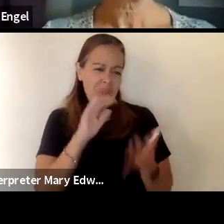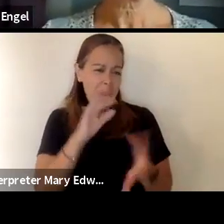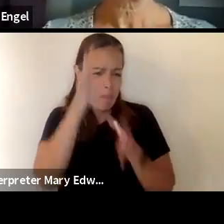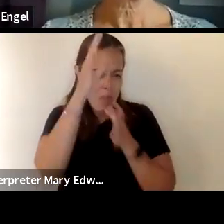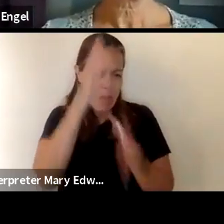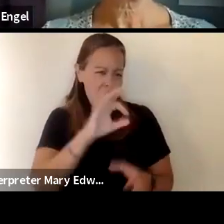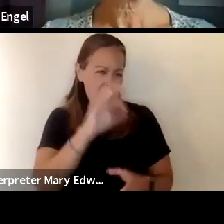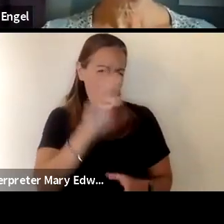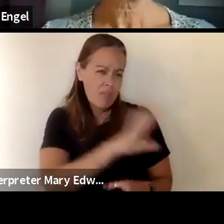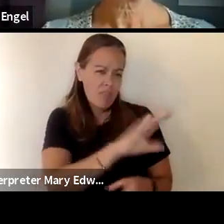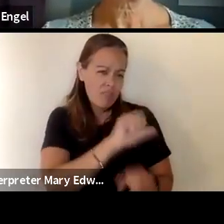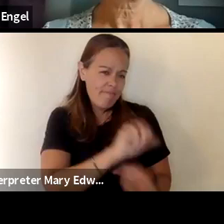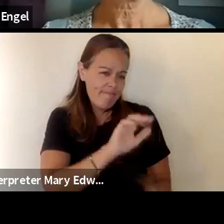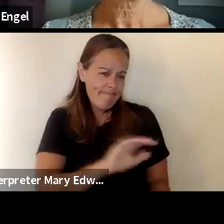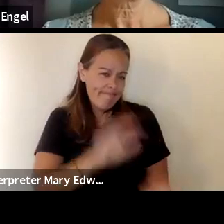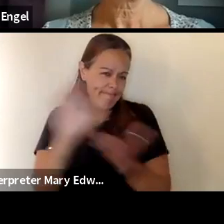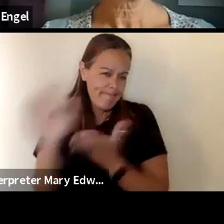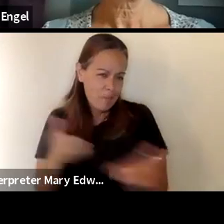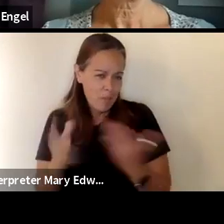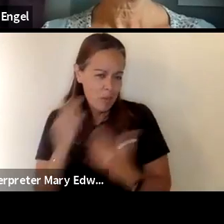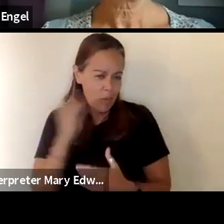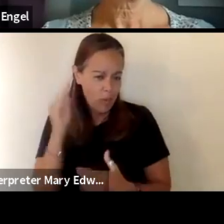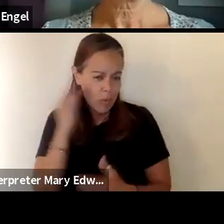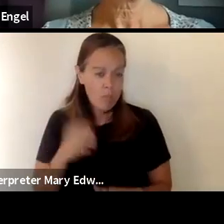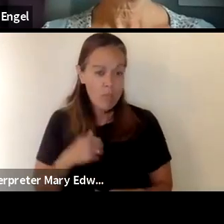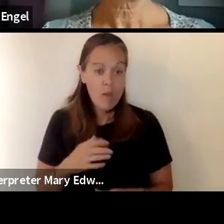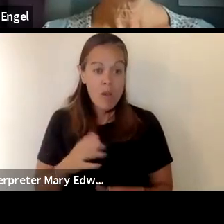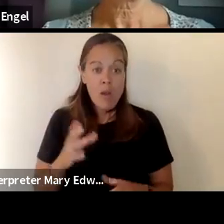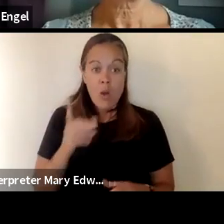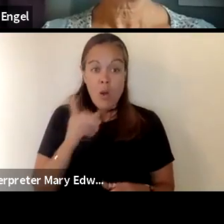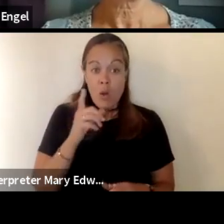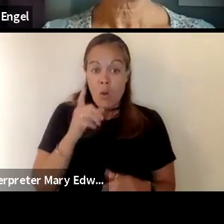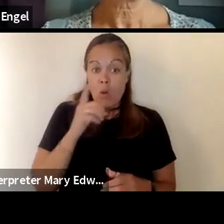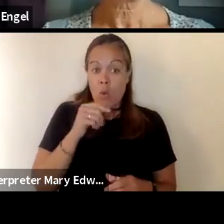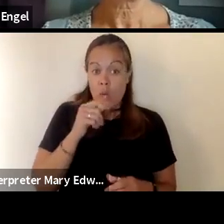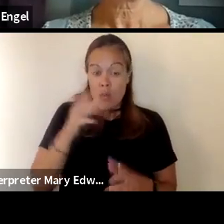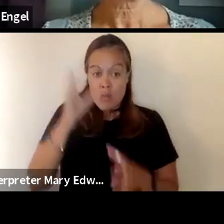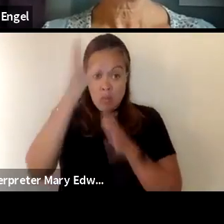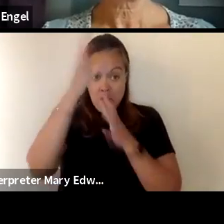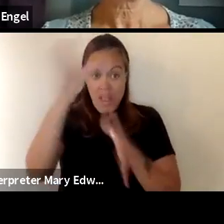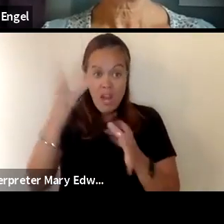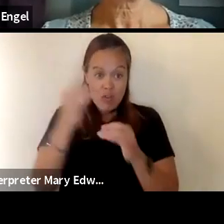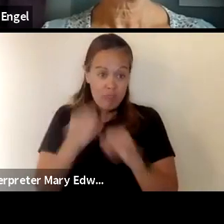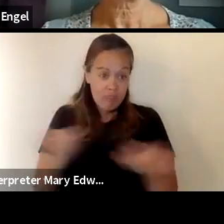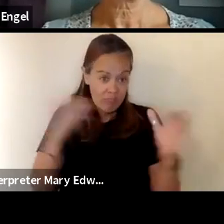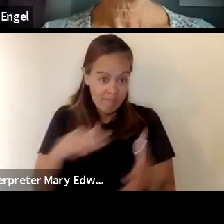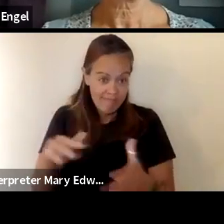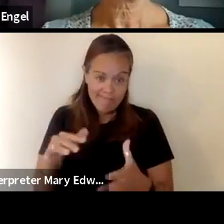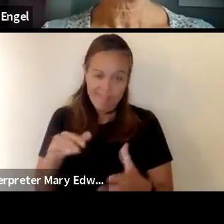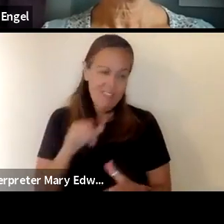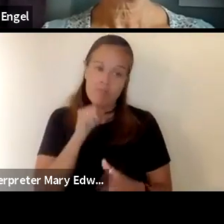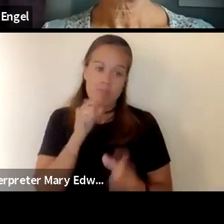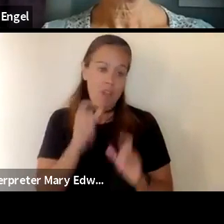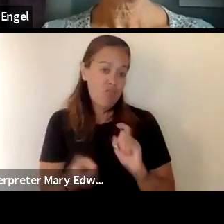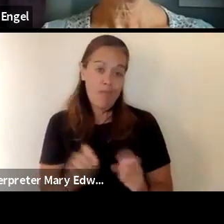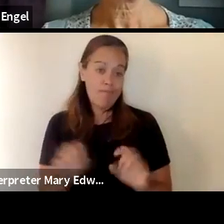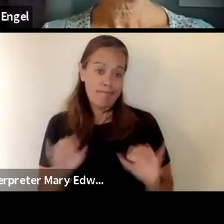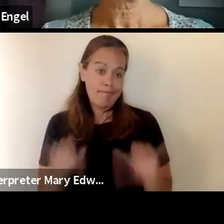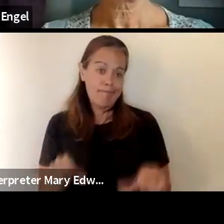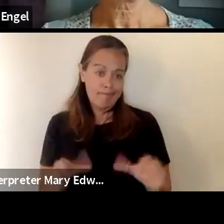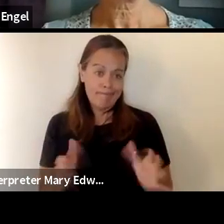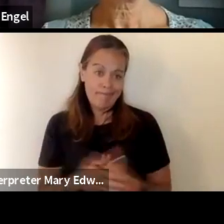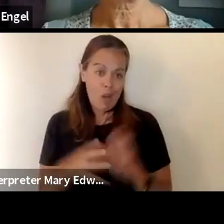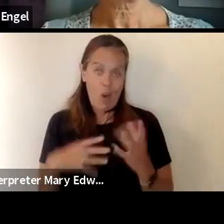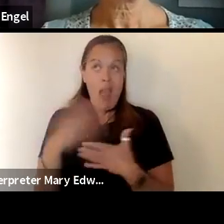up for those parents that are on social distancing or in uh independent study that doesn't change either you're